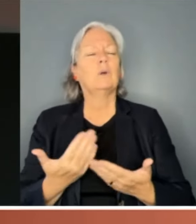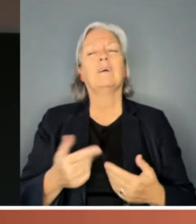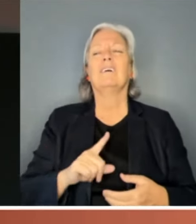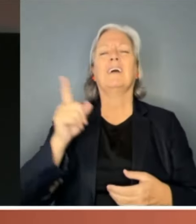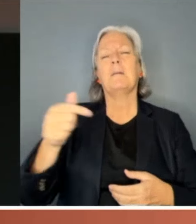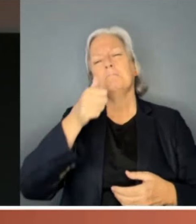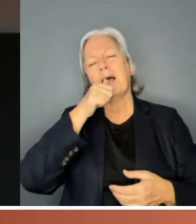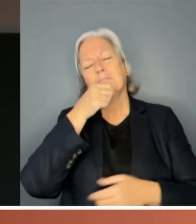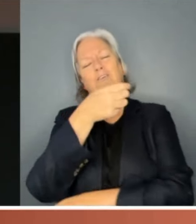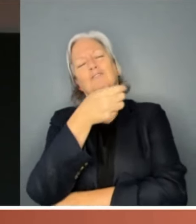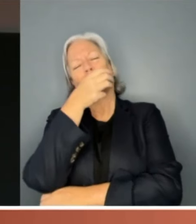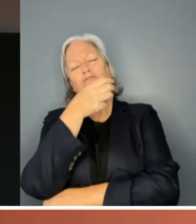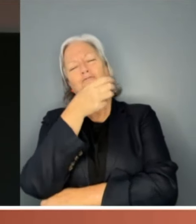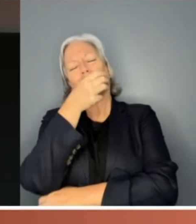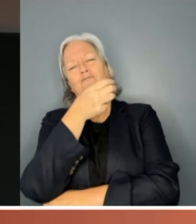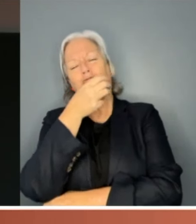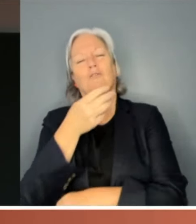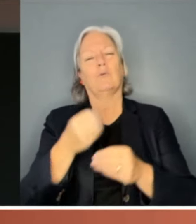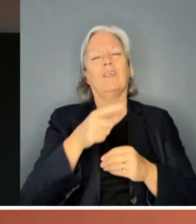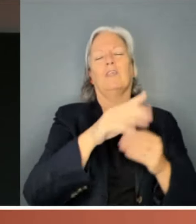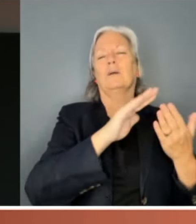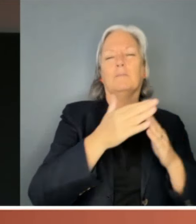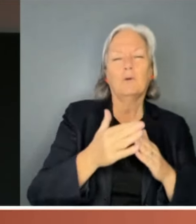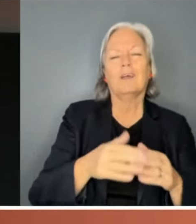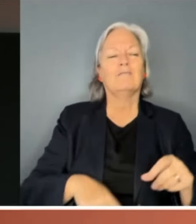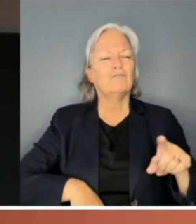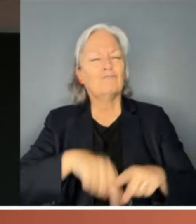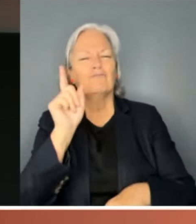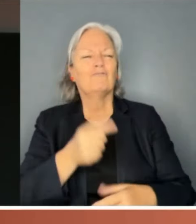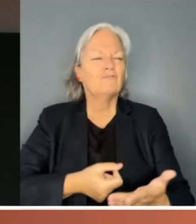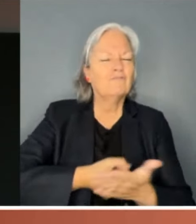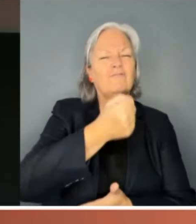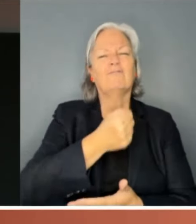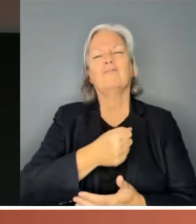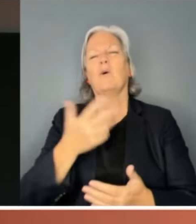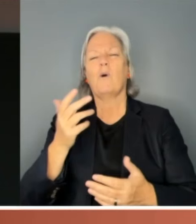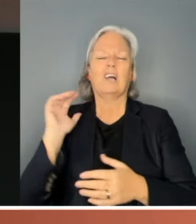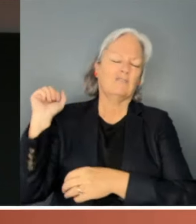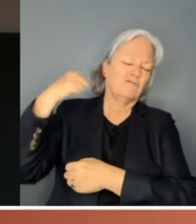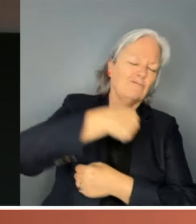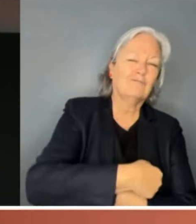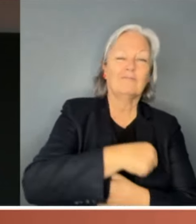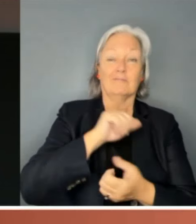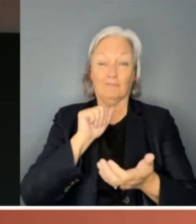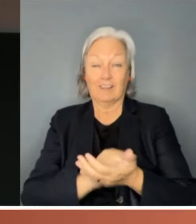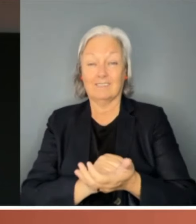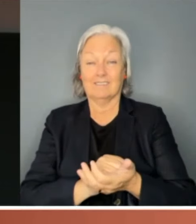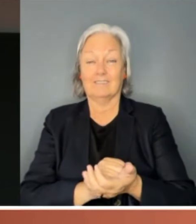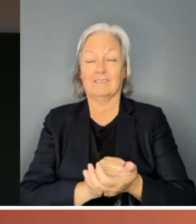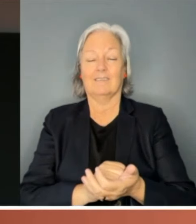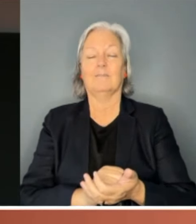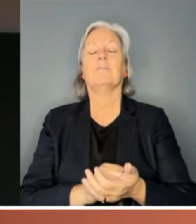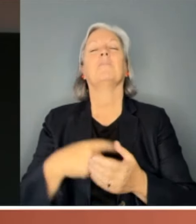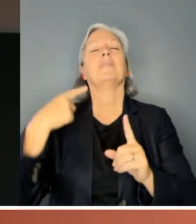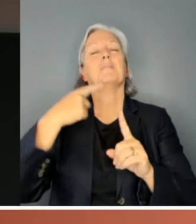a beer with the boys, belting a ball, kicking a footy, crash tackling a kid to the ground. And there's also the